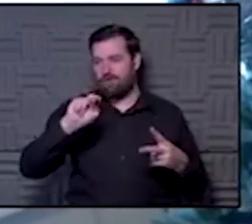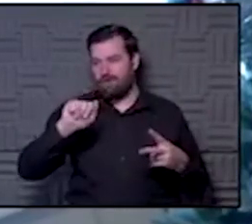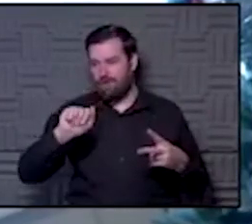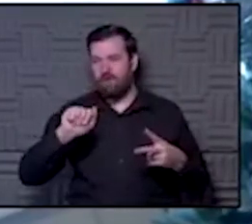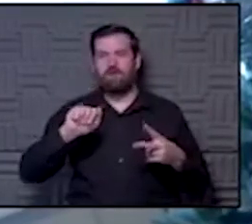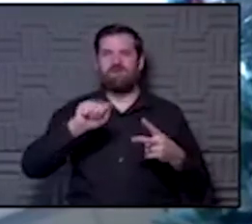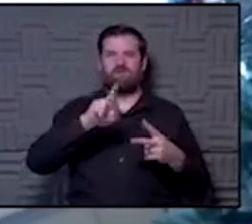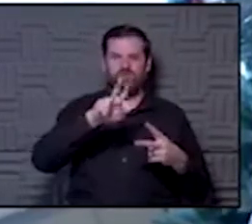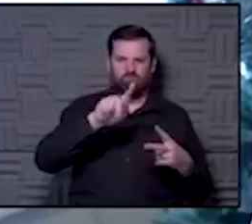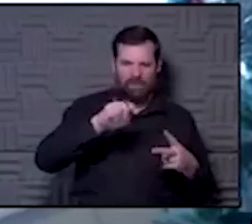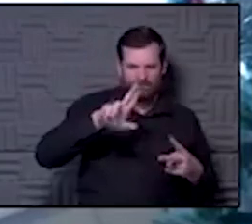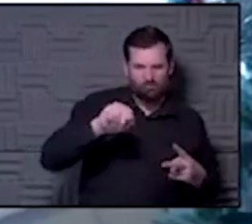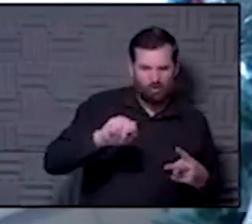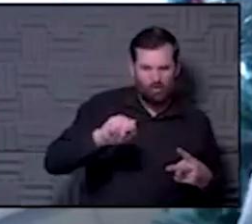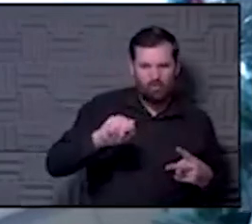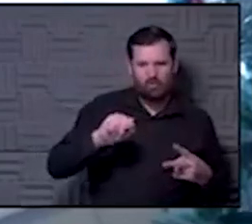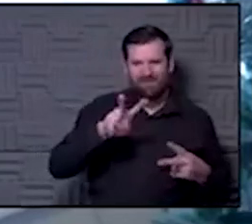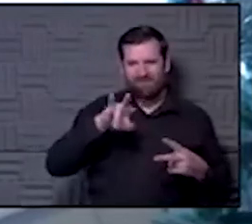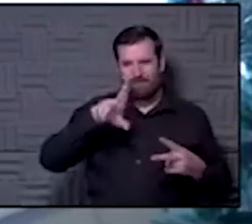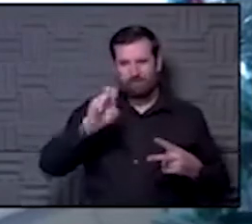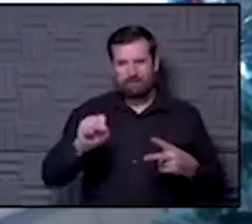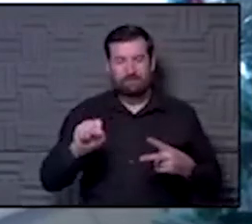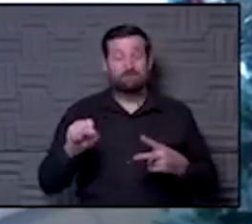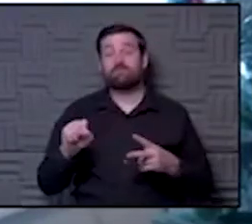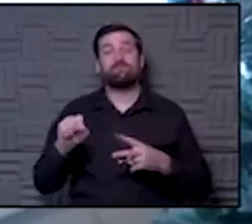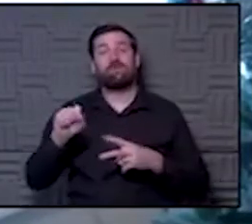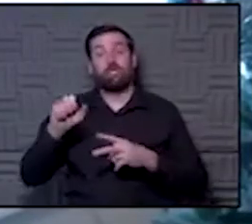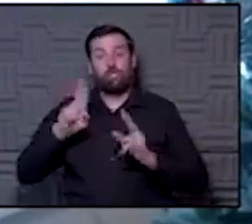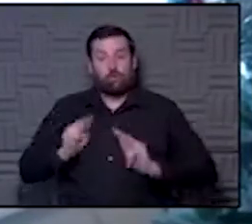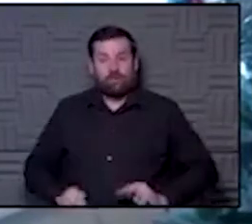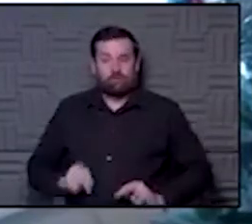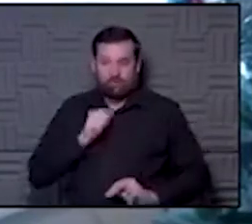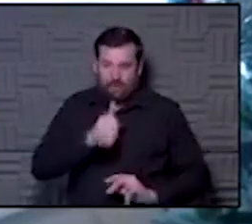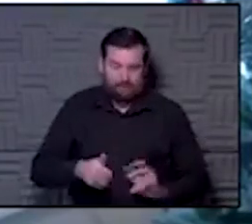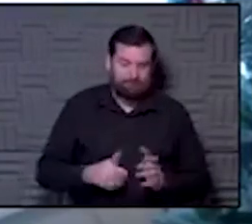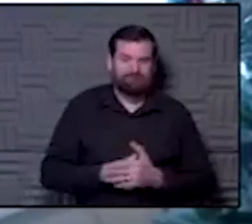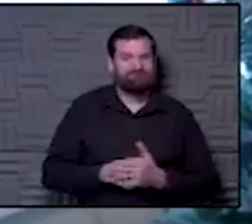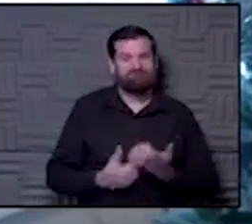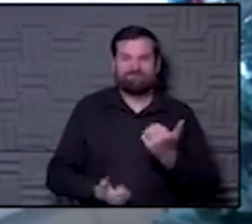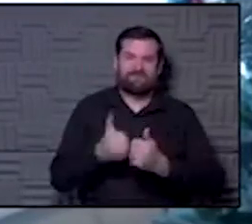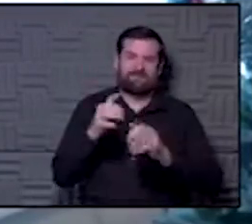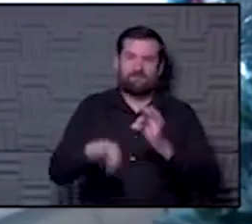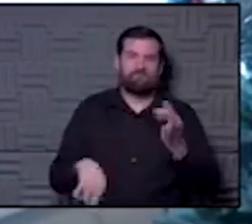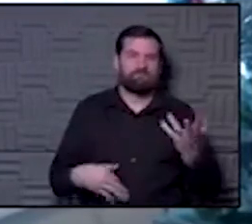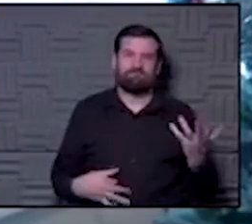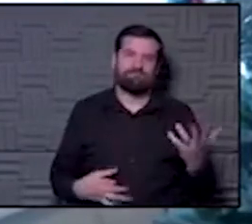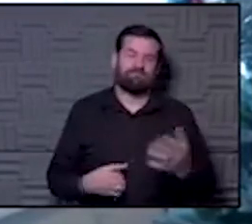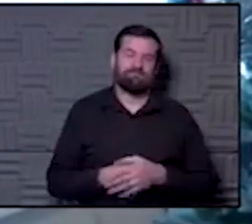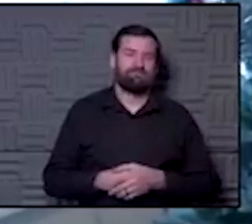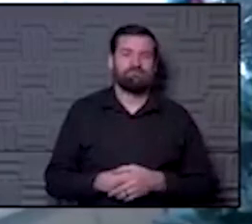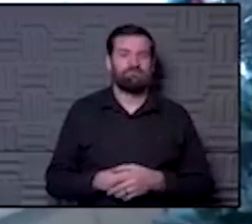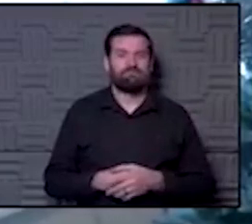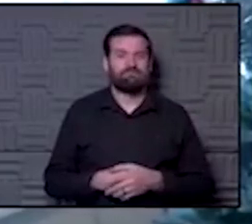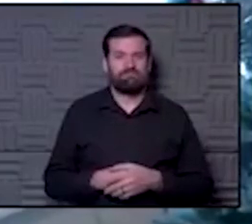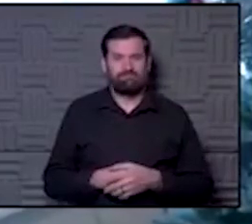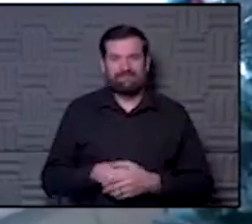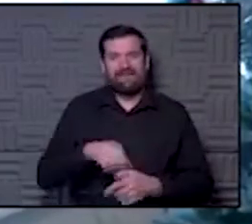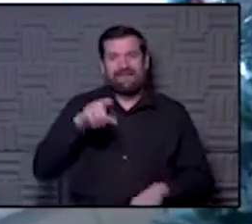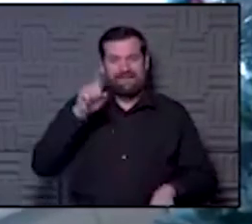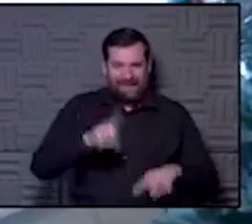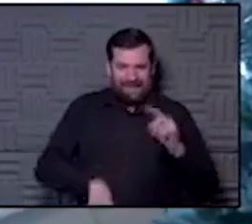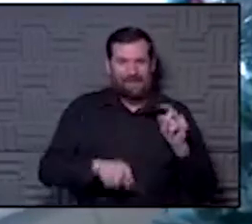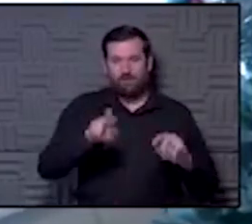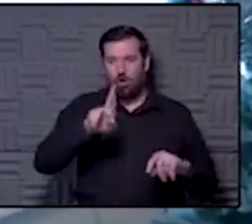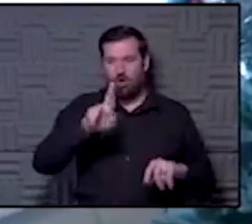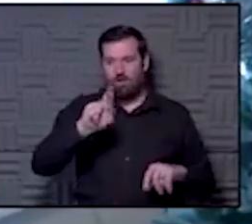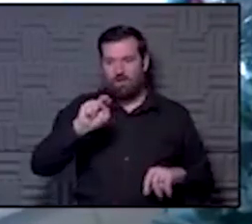retroviruses go backwards, but humans aren't retroviruses. So I think it's the simplest way. We don't have the mechanism to from RNA to